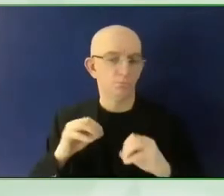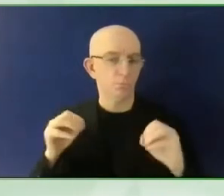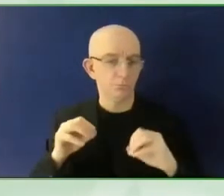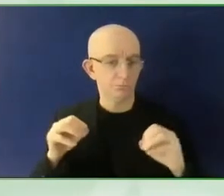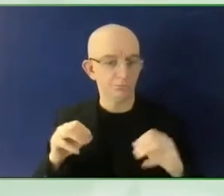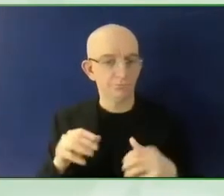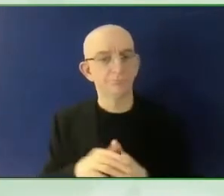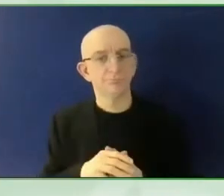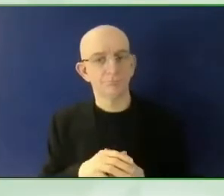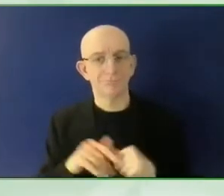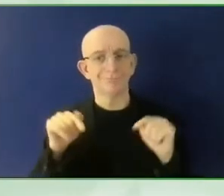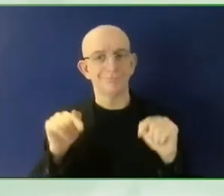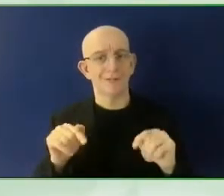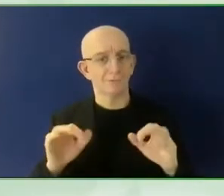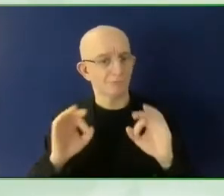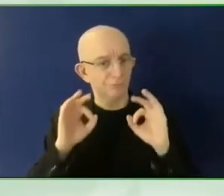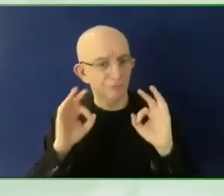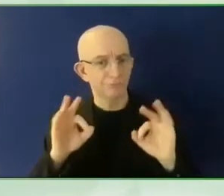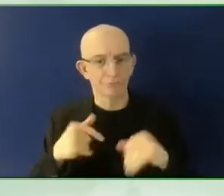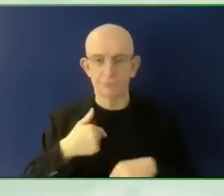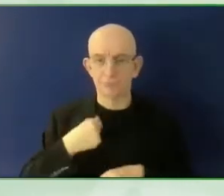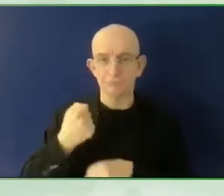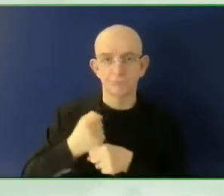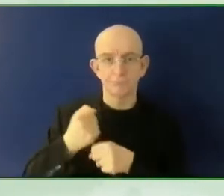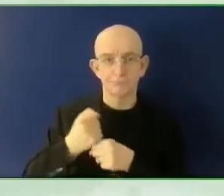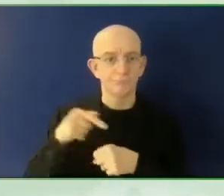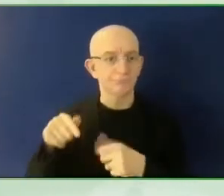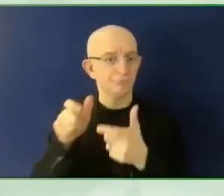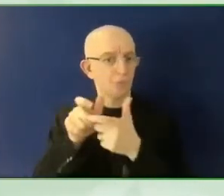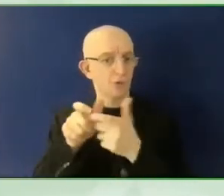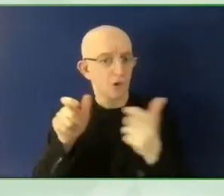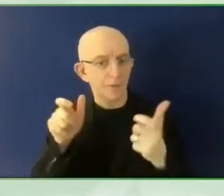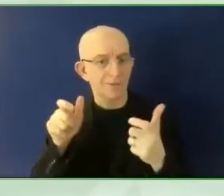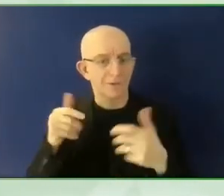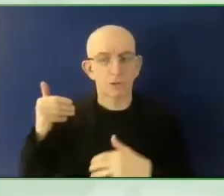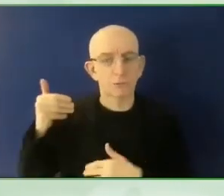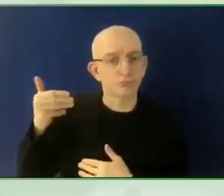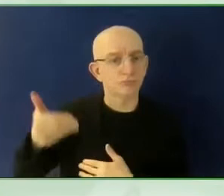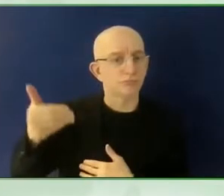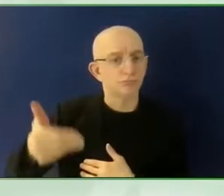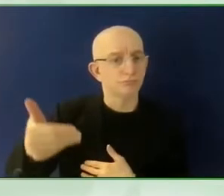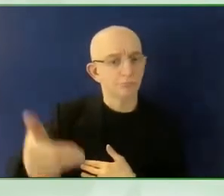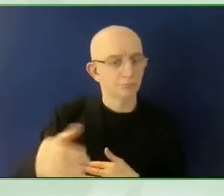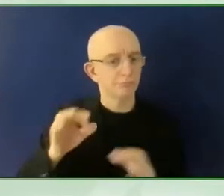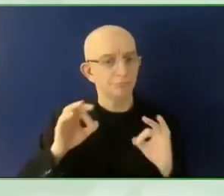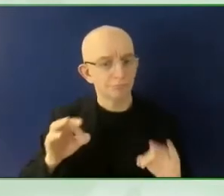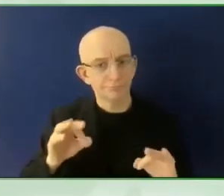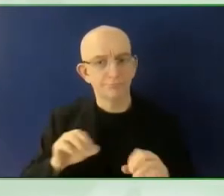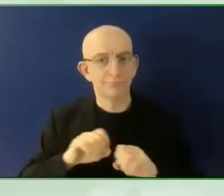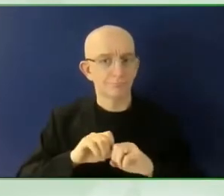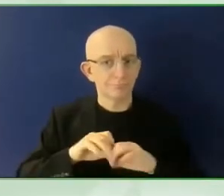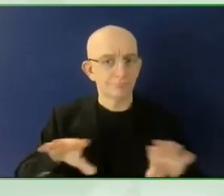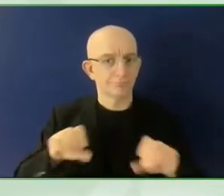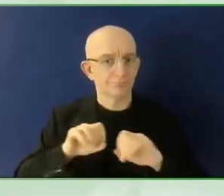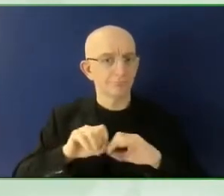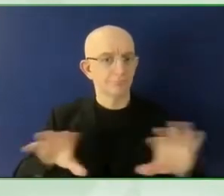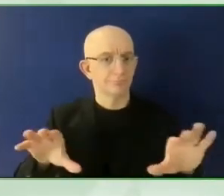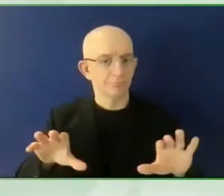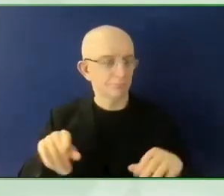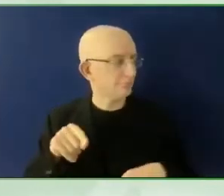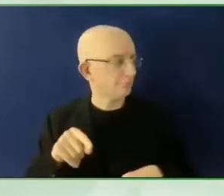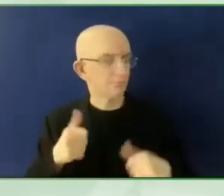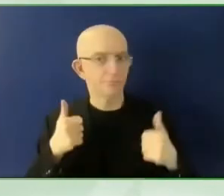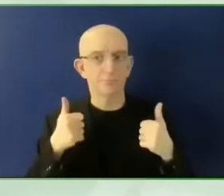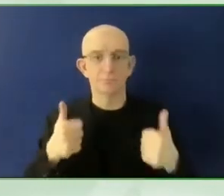great outlets because of our mission. So we generally acquire